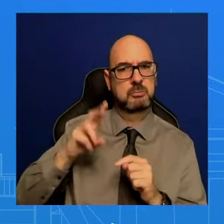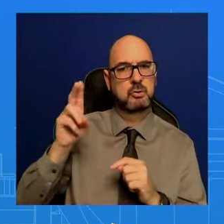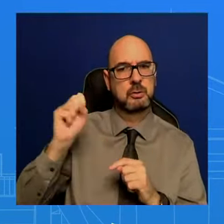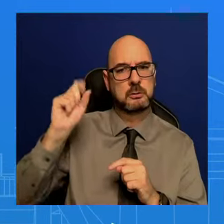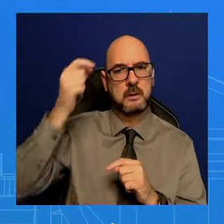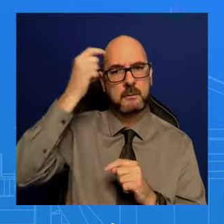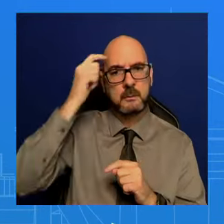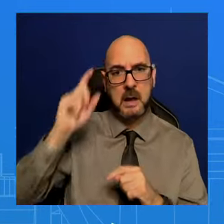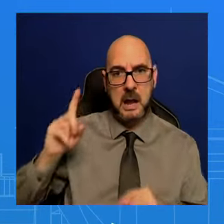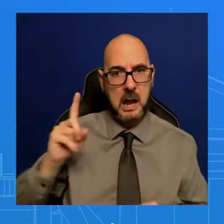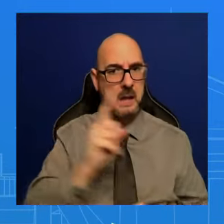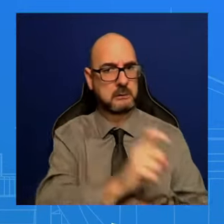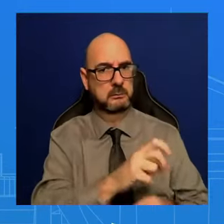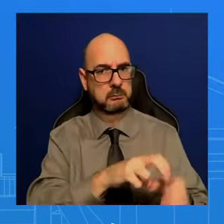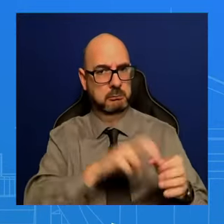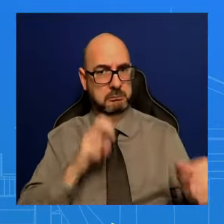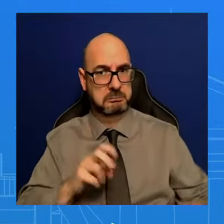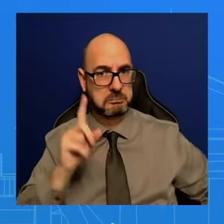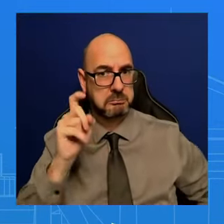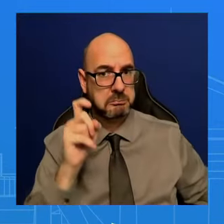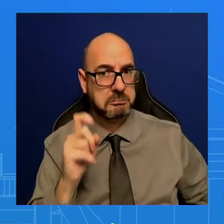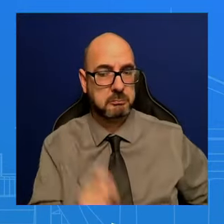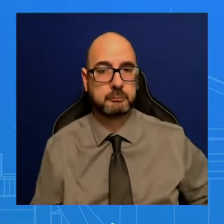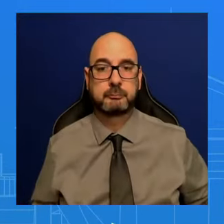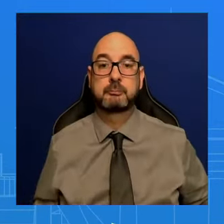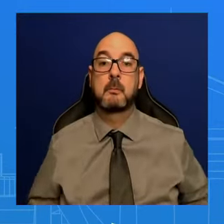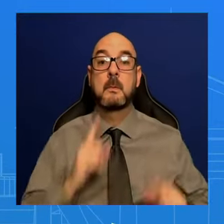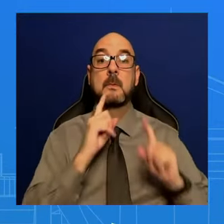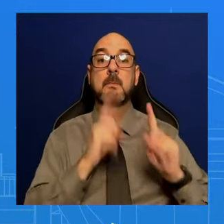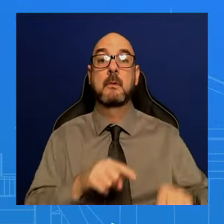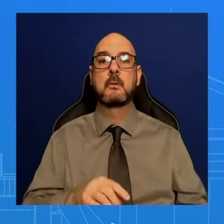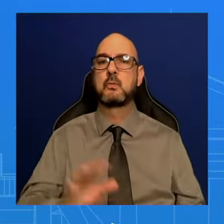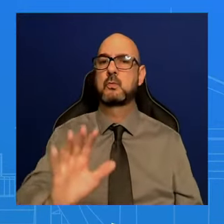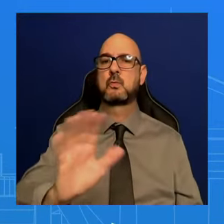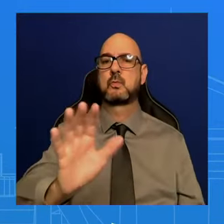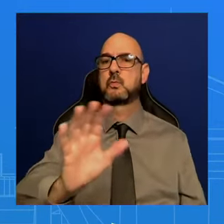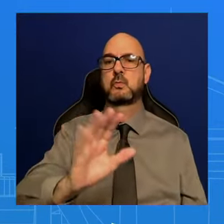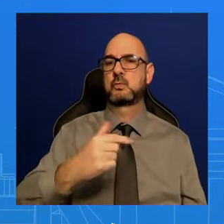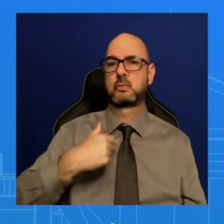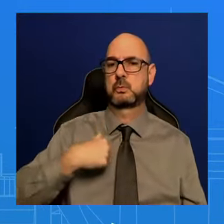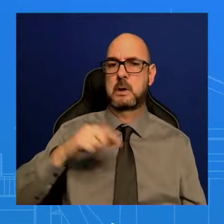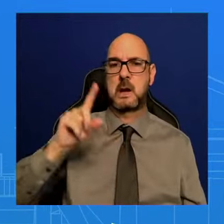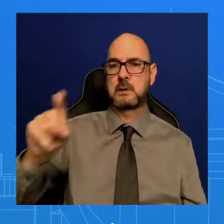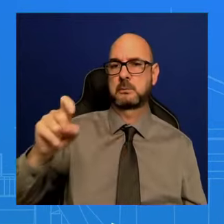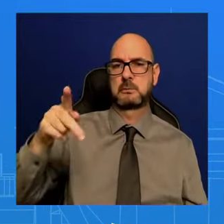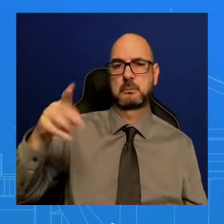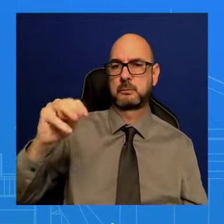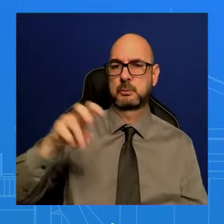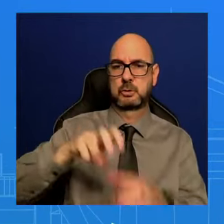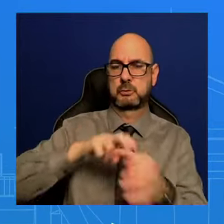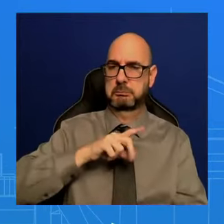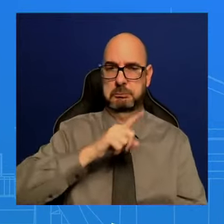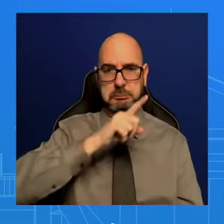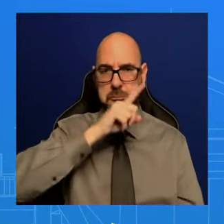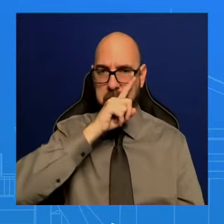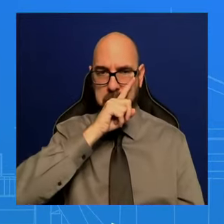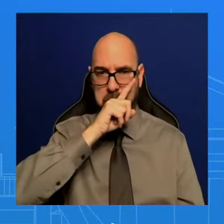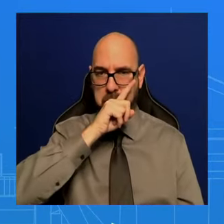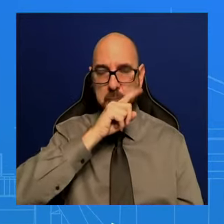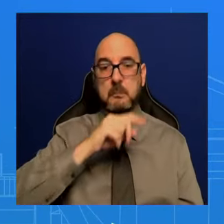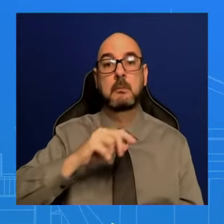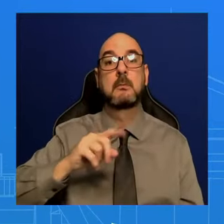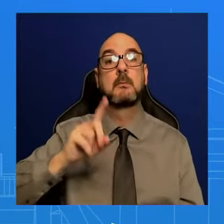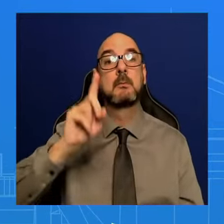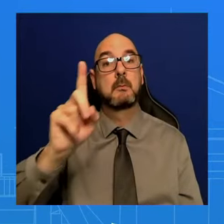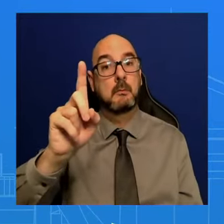we are definitely not pushing the Prime Minister to resign. That is not what we're doing, but we have underscored that now is